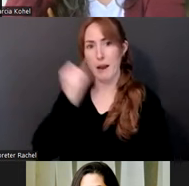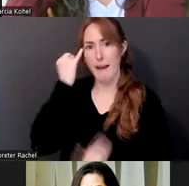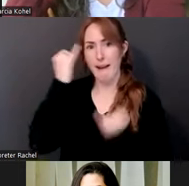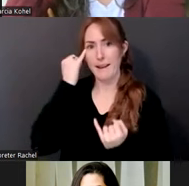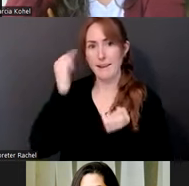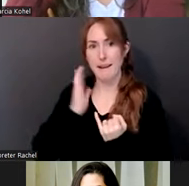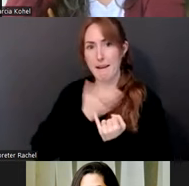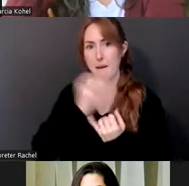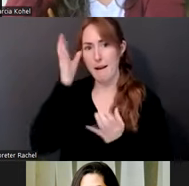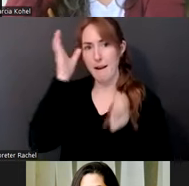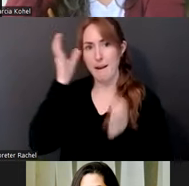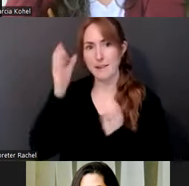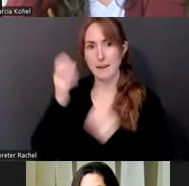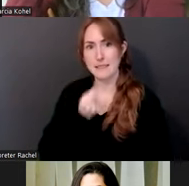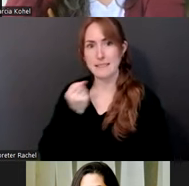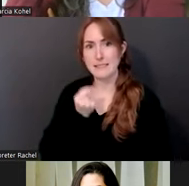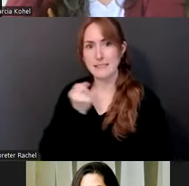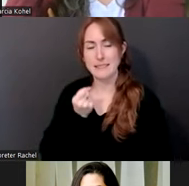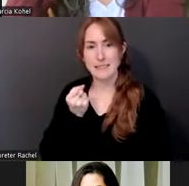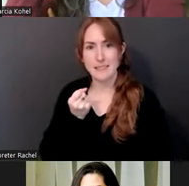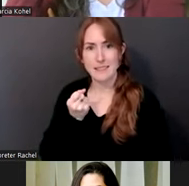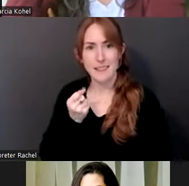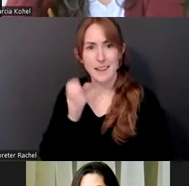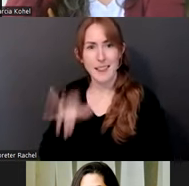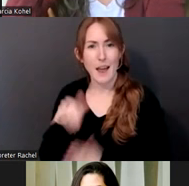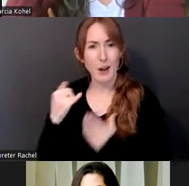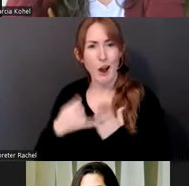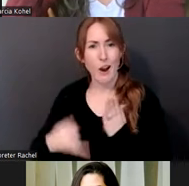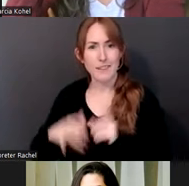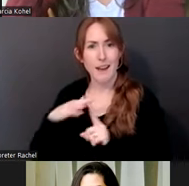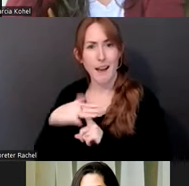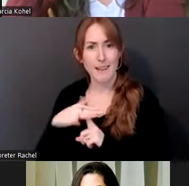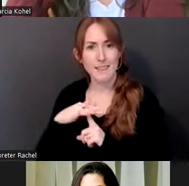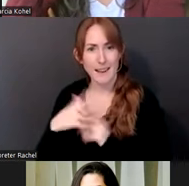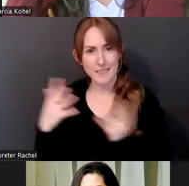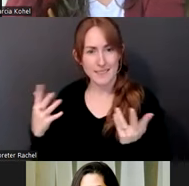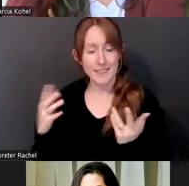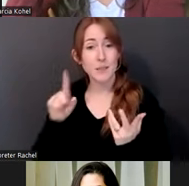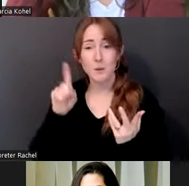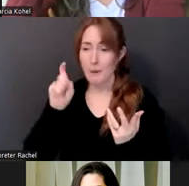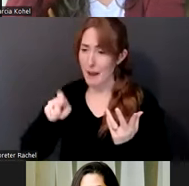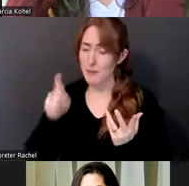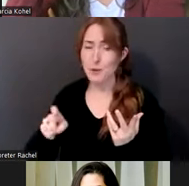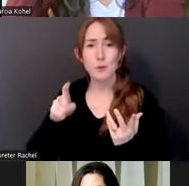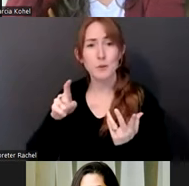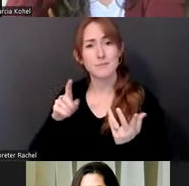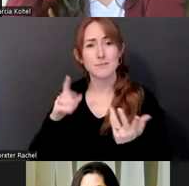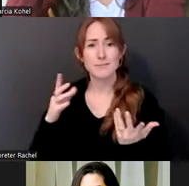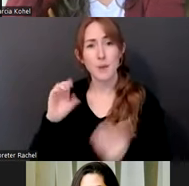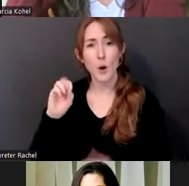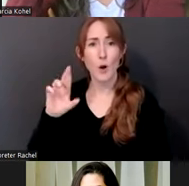context, where originality is the highest form. It's like you have to always be original. And I think that there's something